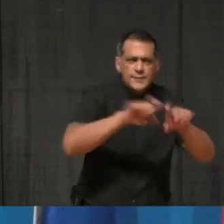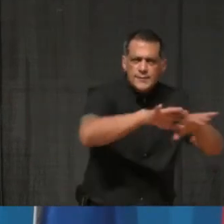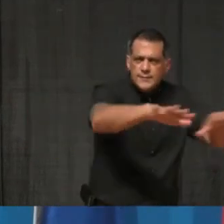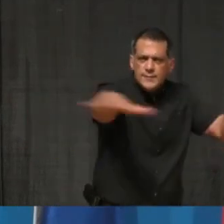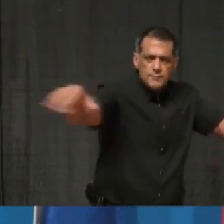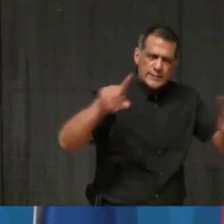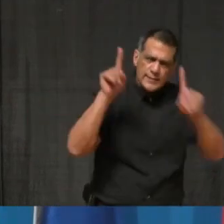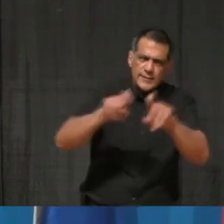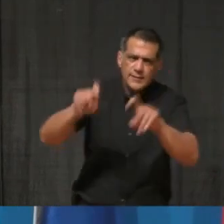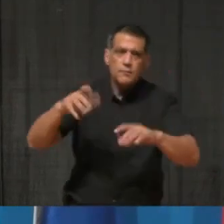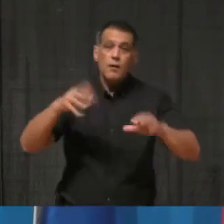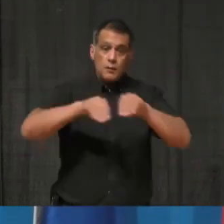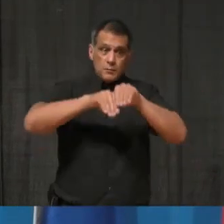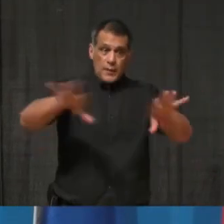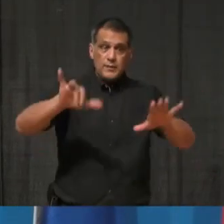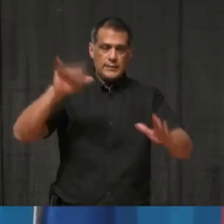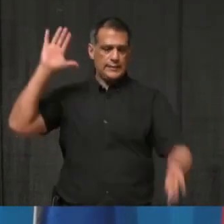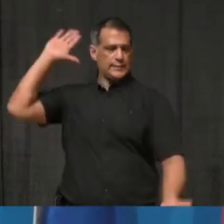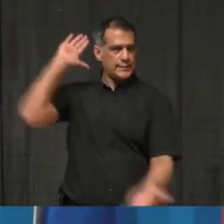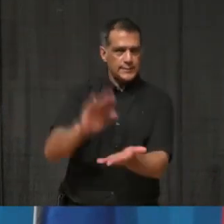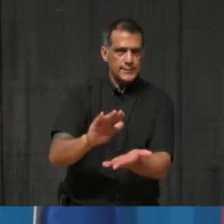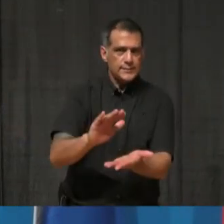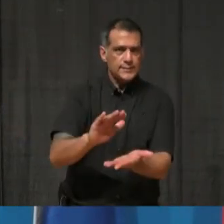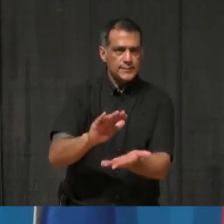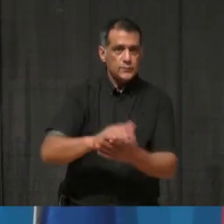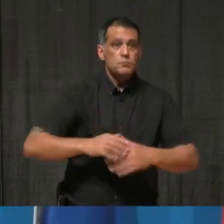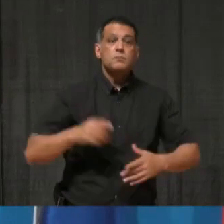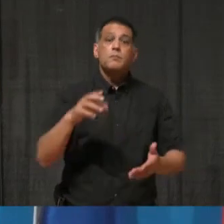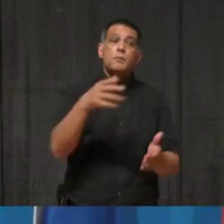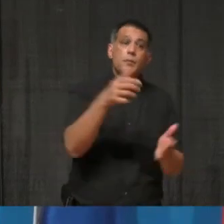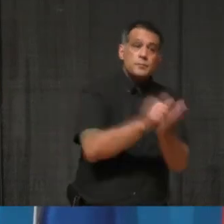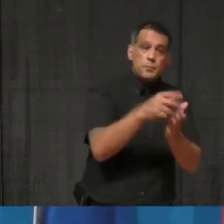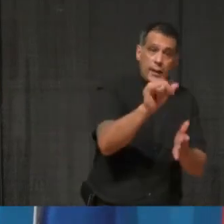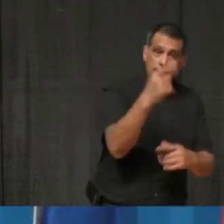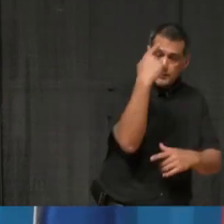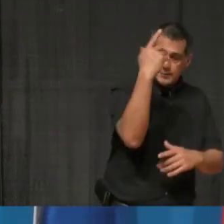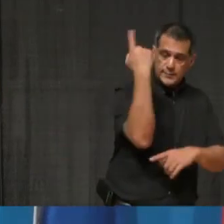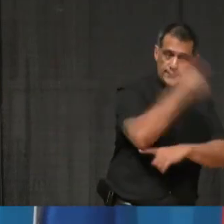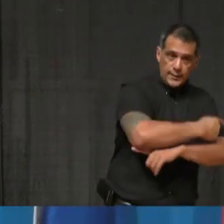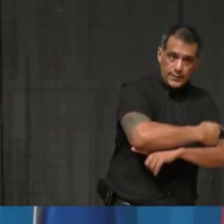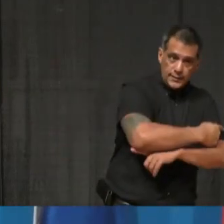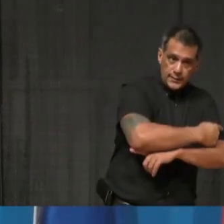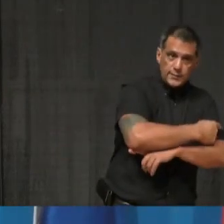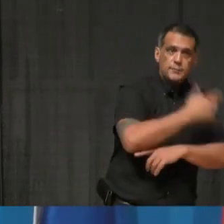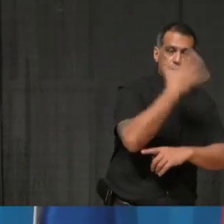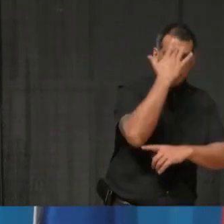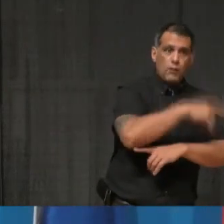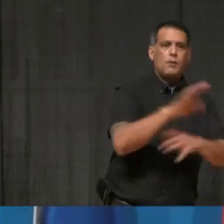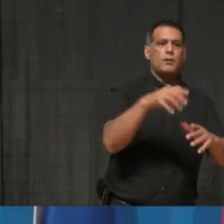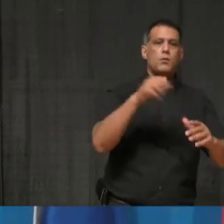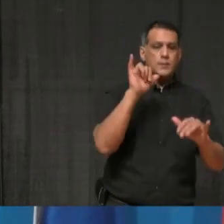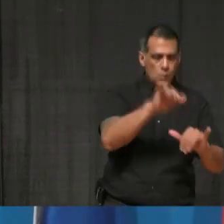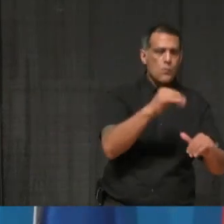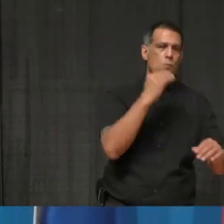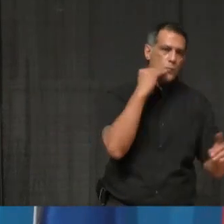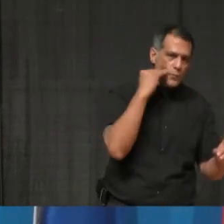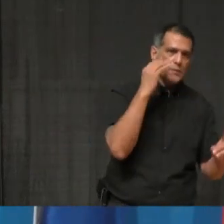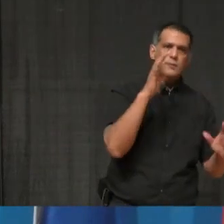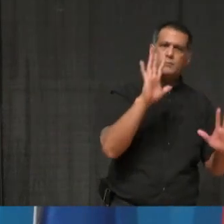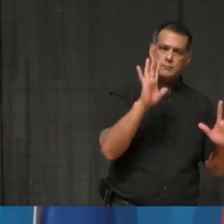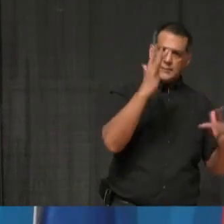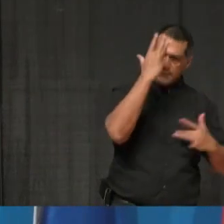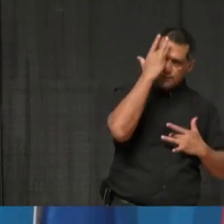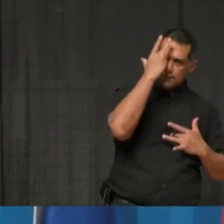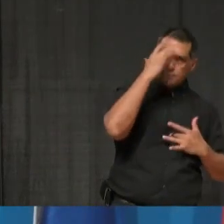faster. Paid sick days can help workers stay home and self-isolate if they are sick. And protecting our